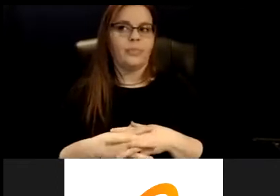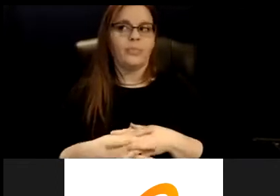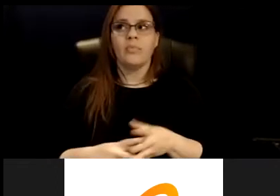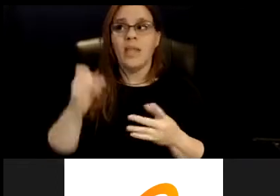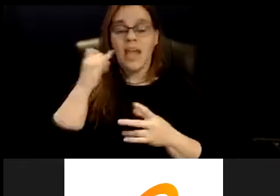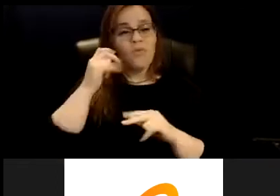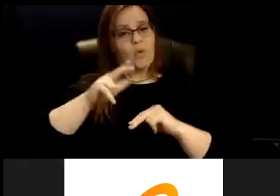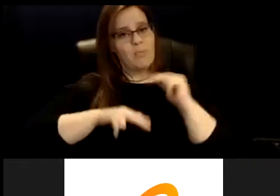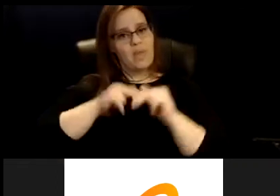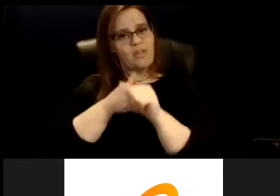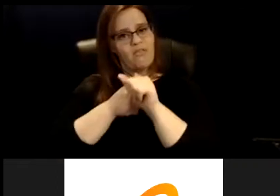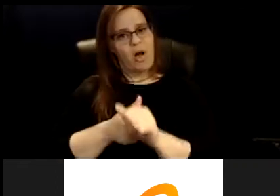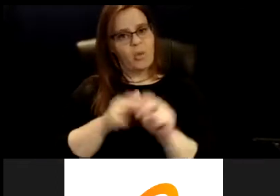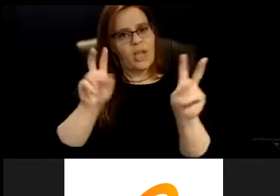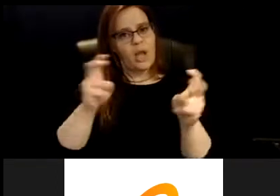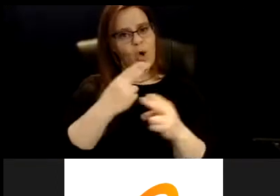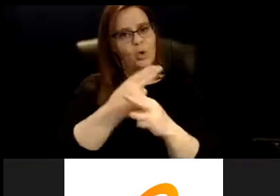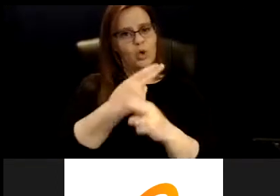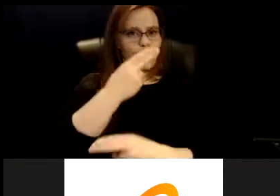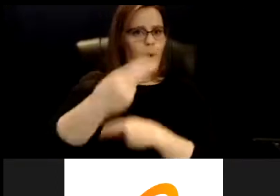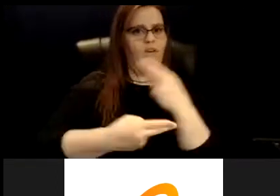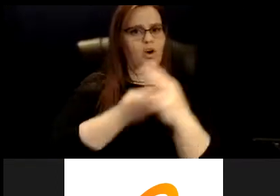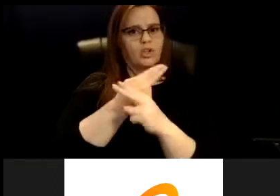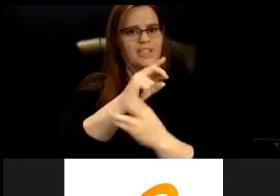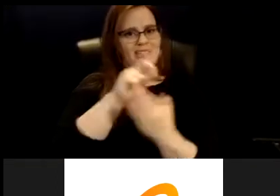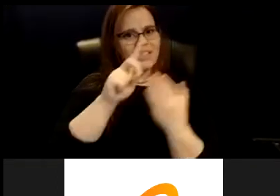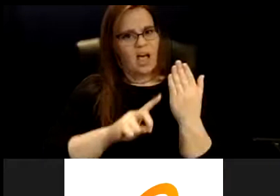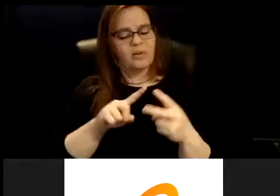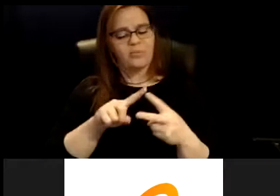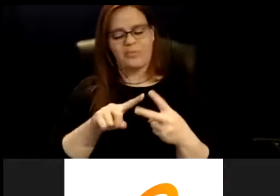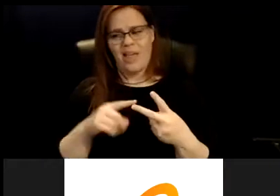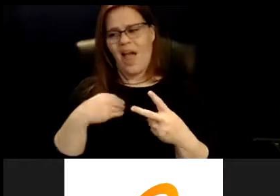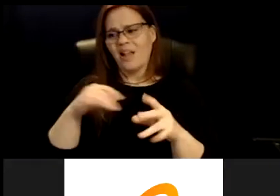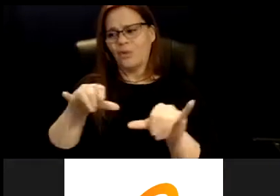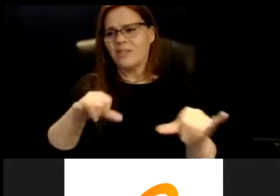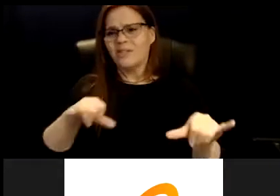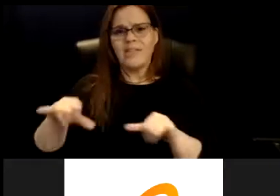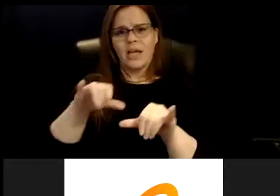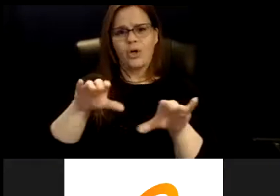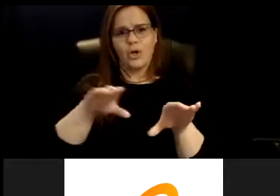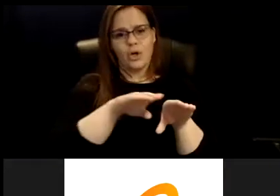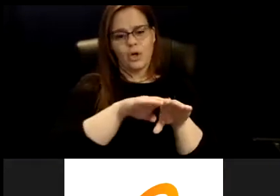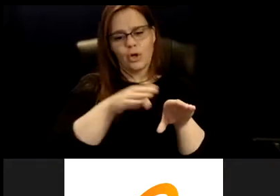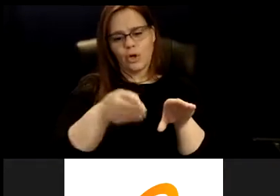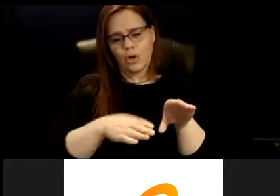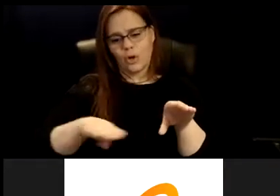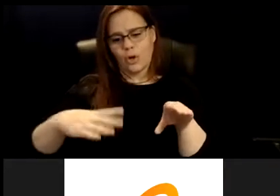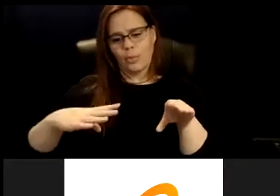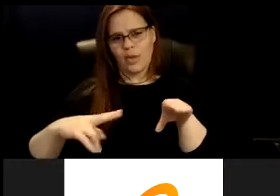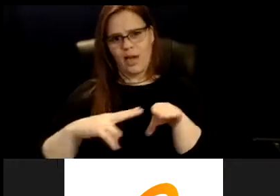design, if we were to just have standard curb cuts in our sidewalks, if we were to